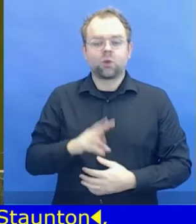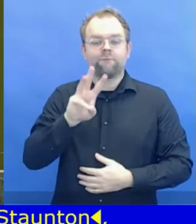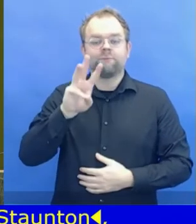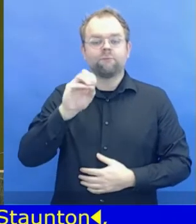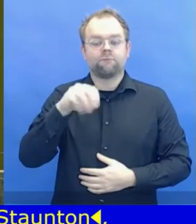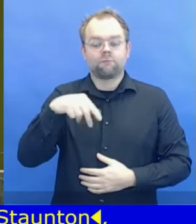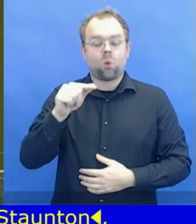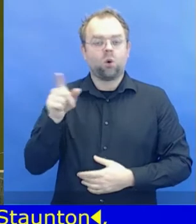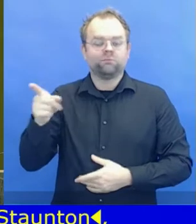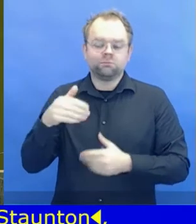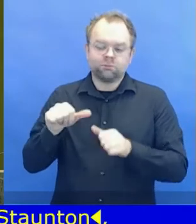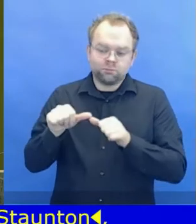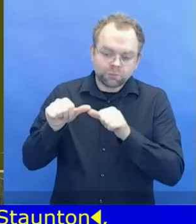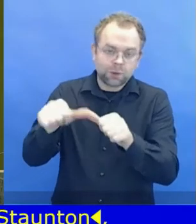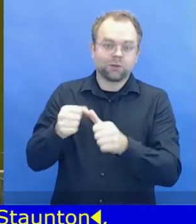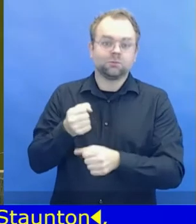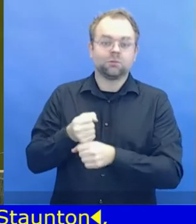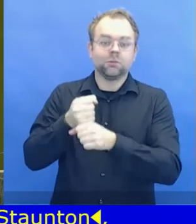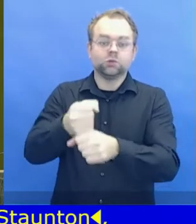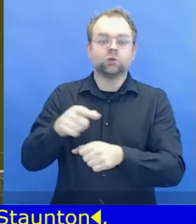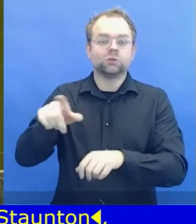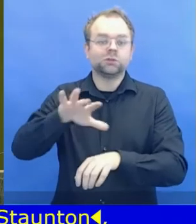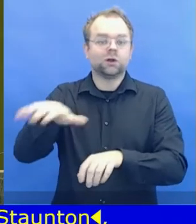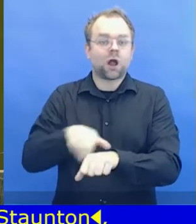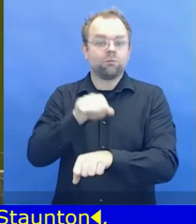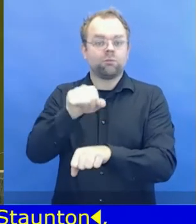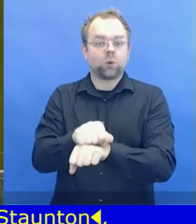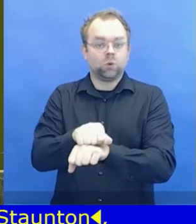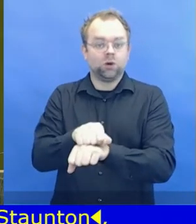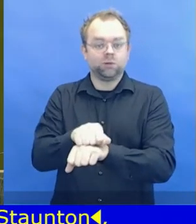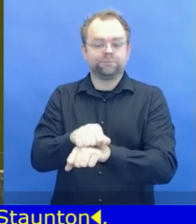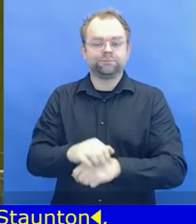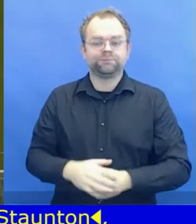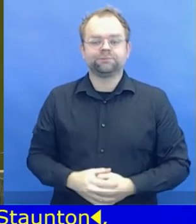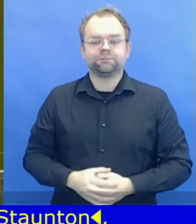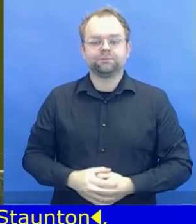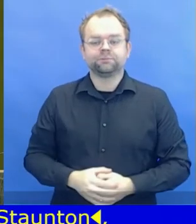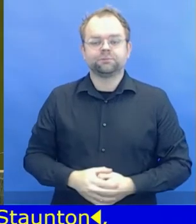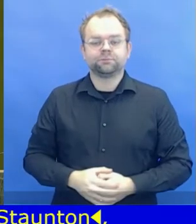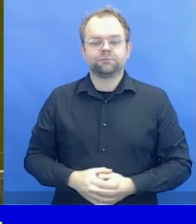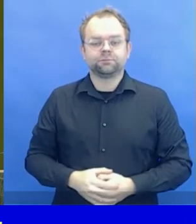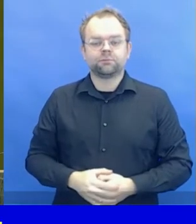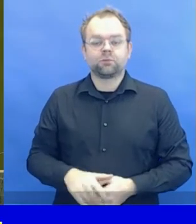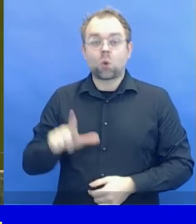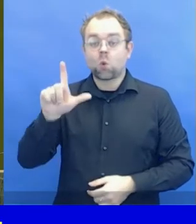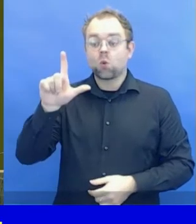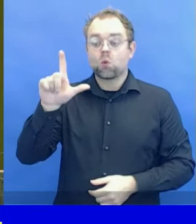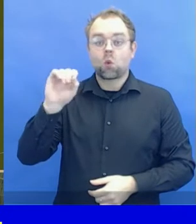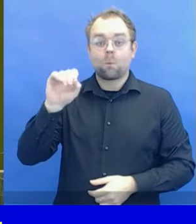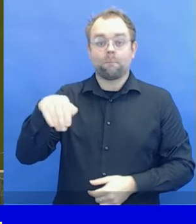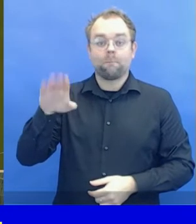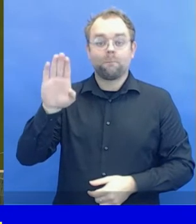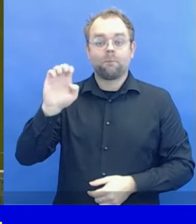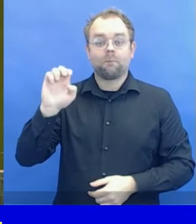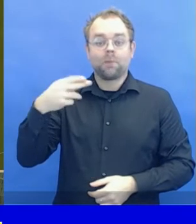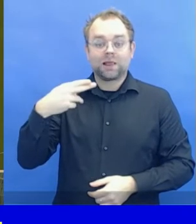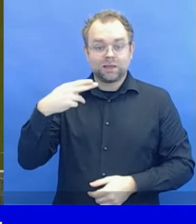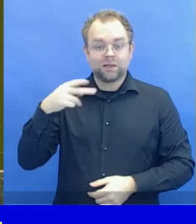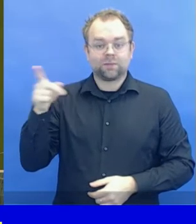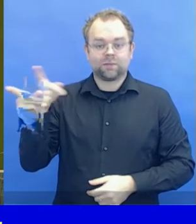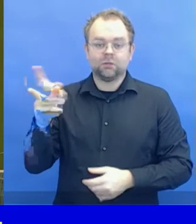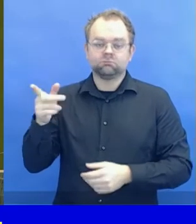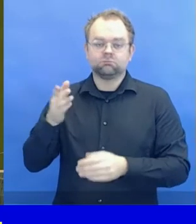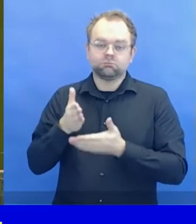from the Permanent Mission of Liberia, Mr. Joao Carlos Falceta